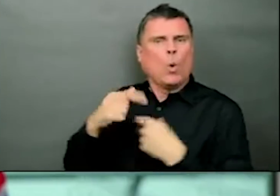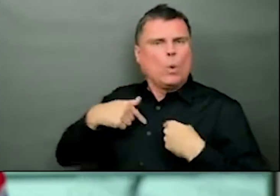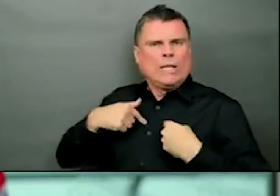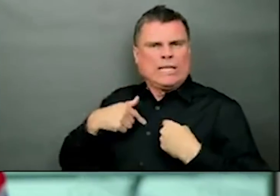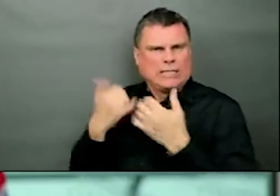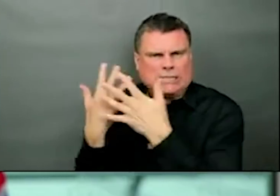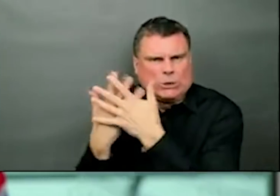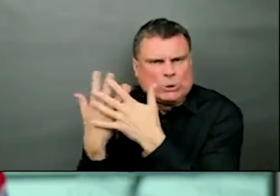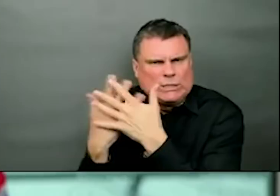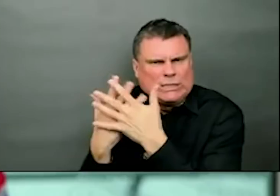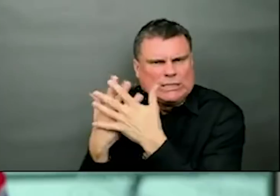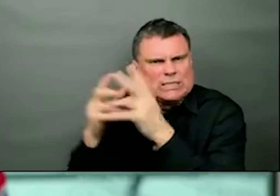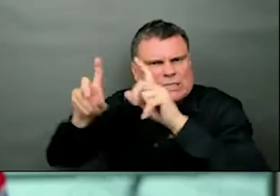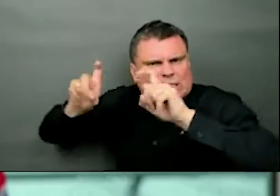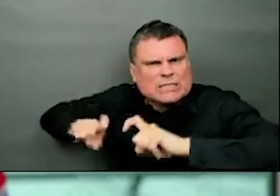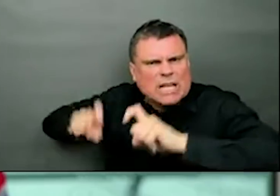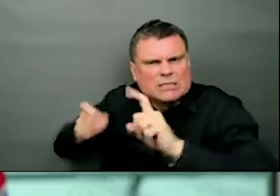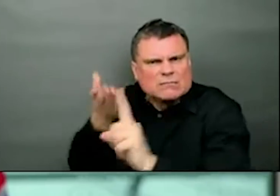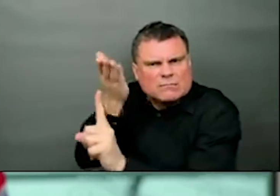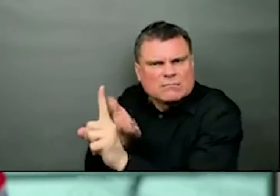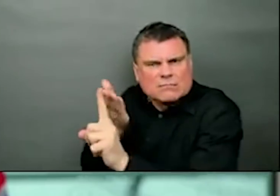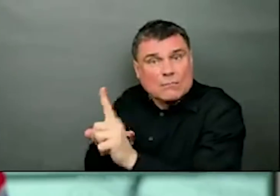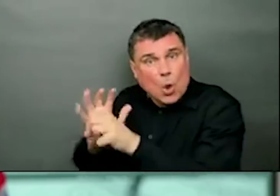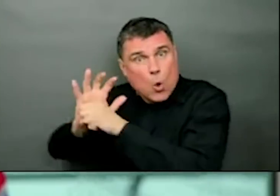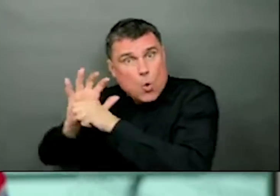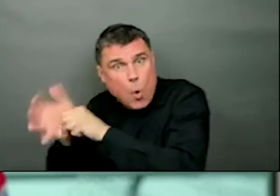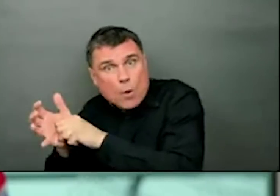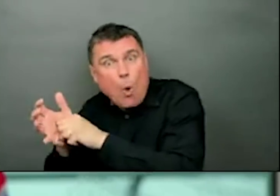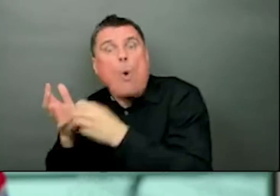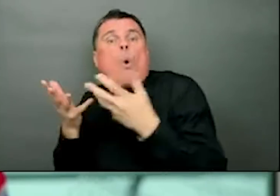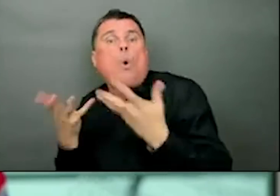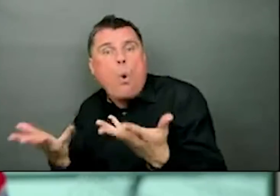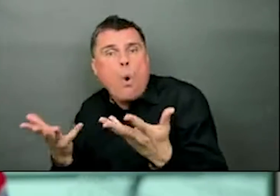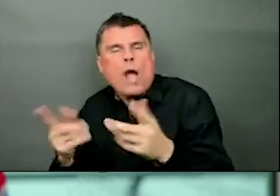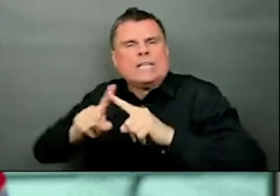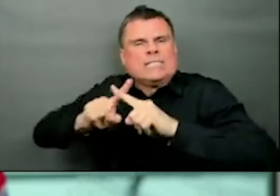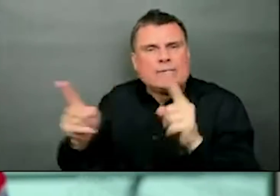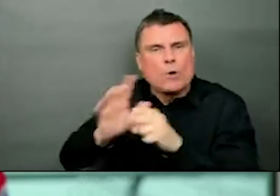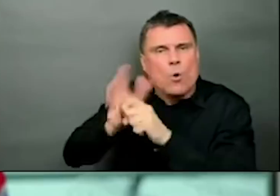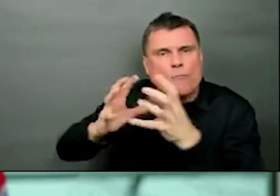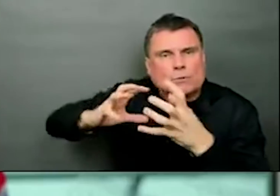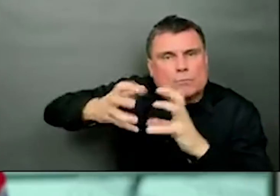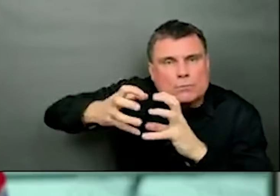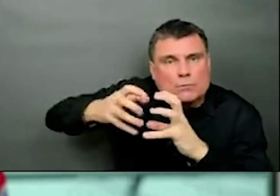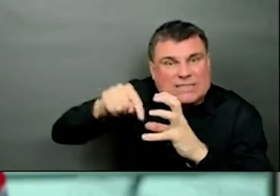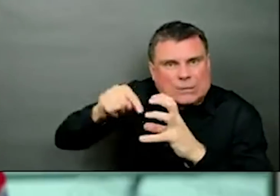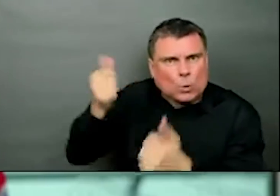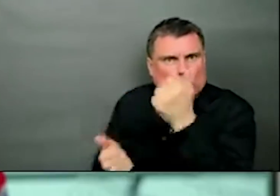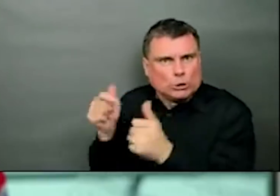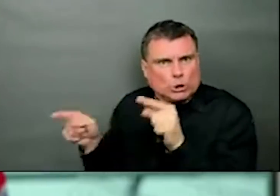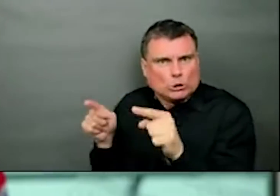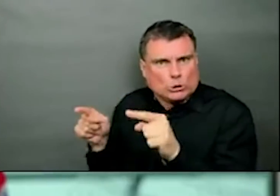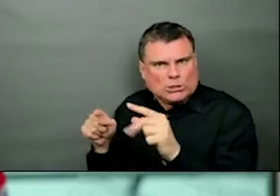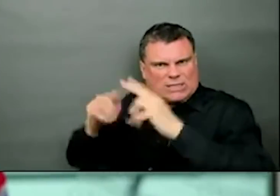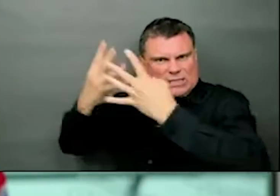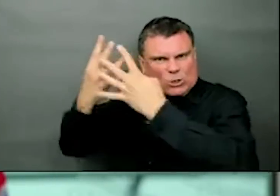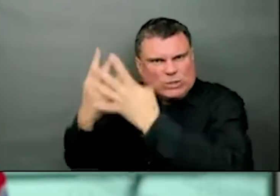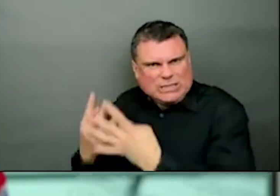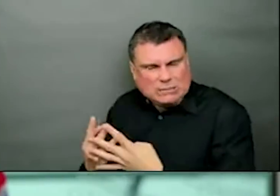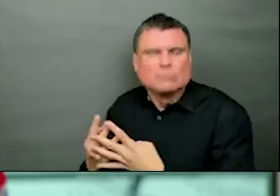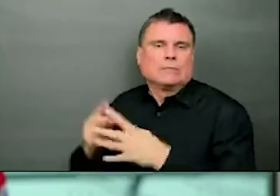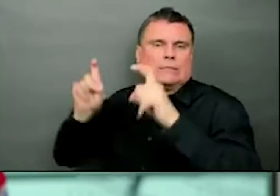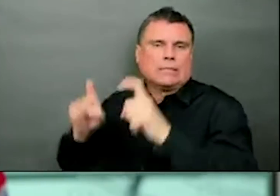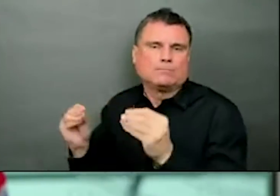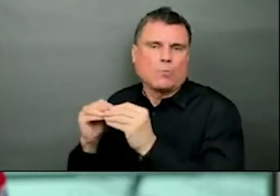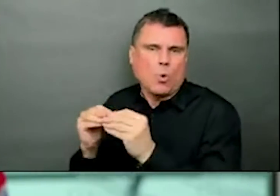whether it's likely to have one of these variants of concern. And we are able now to do that in about 75, 80%